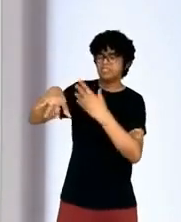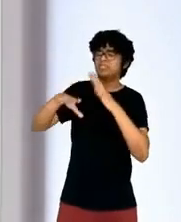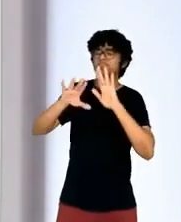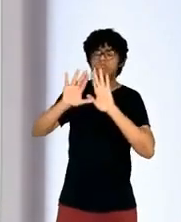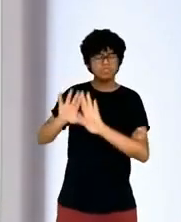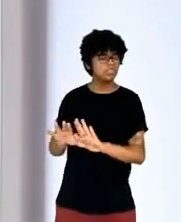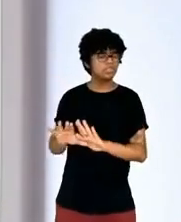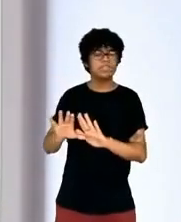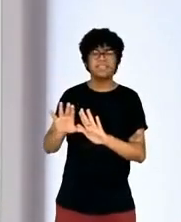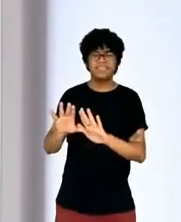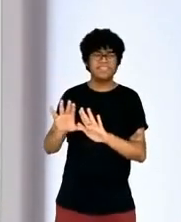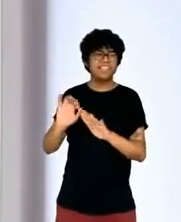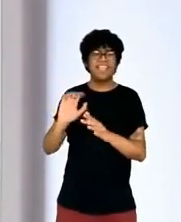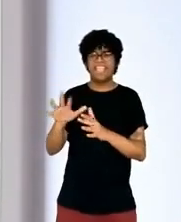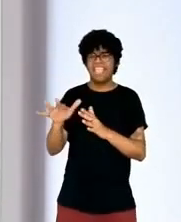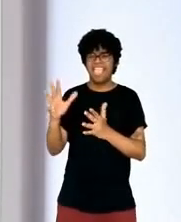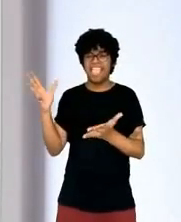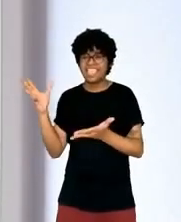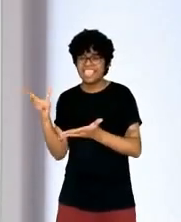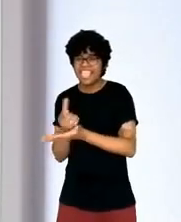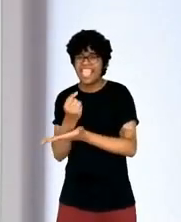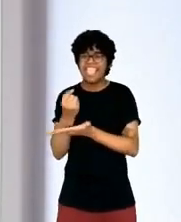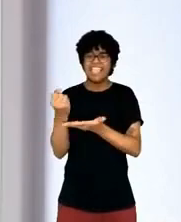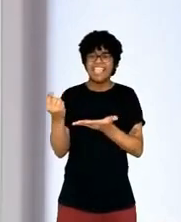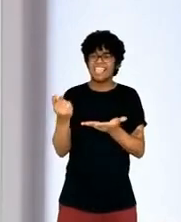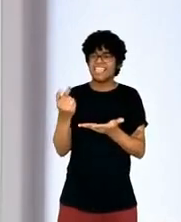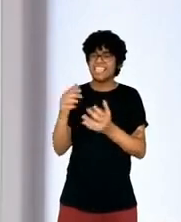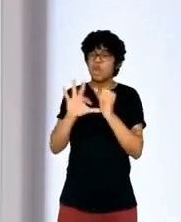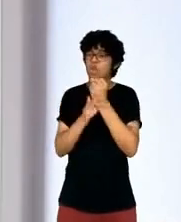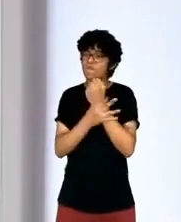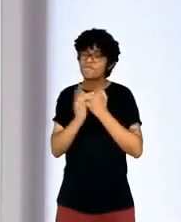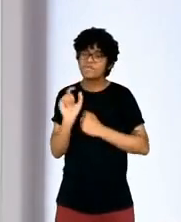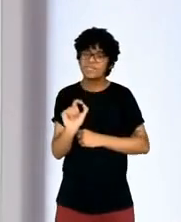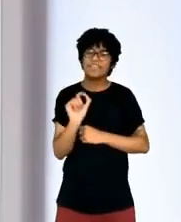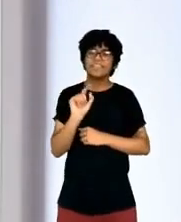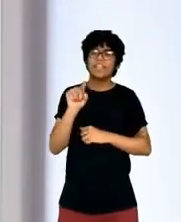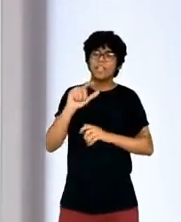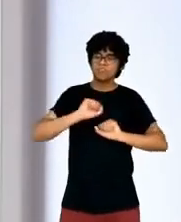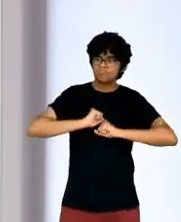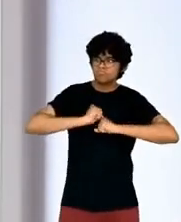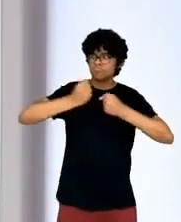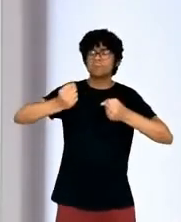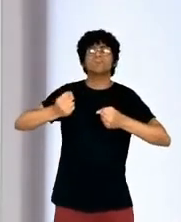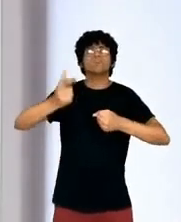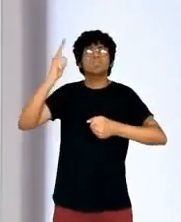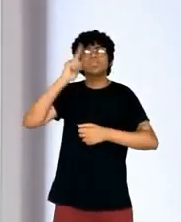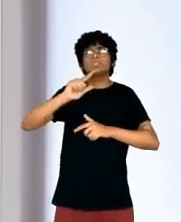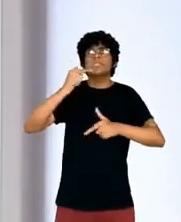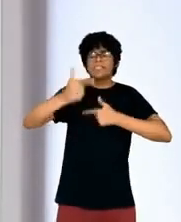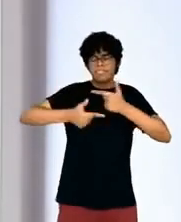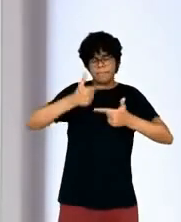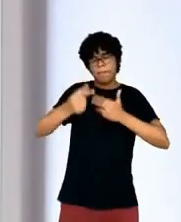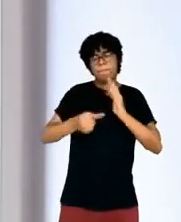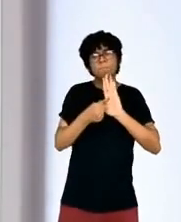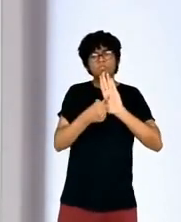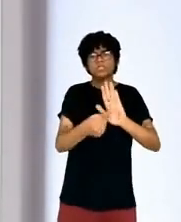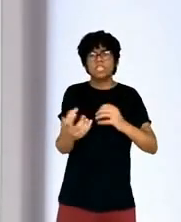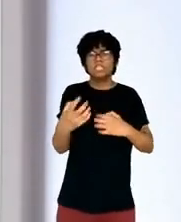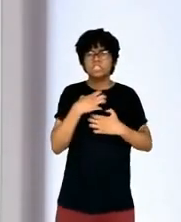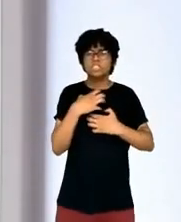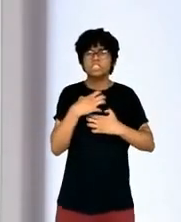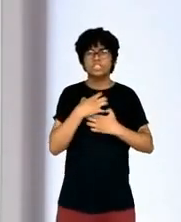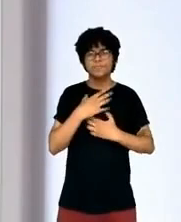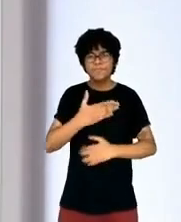can be trusted and who can be trusted is to do a much better job of showing our work. And that means primary sources.